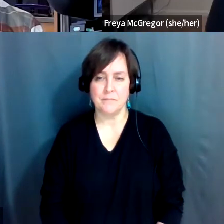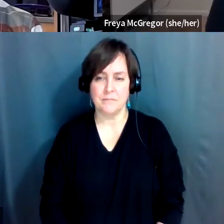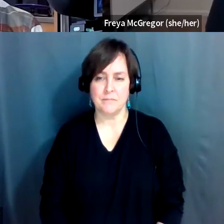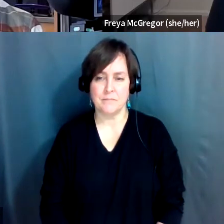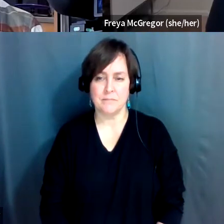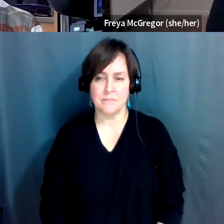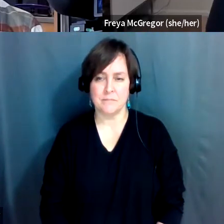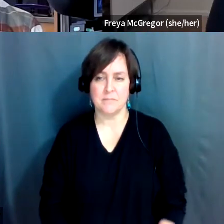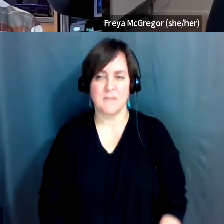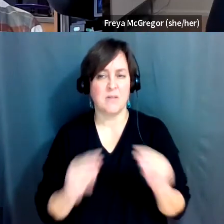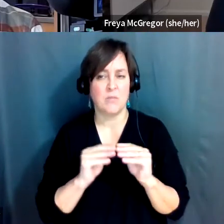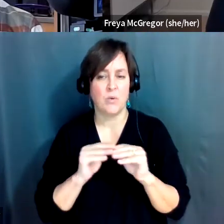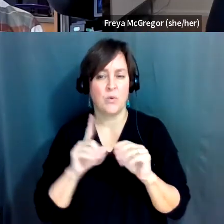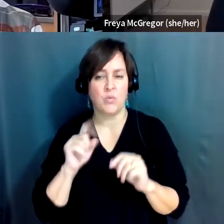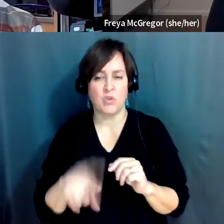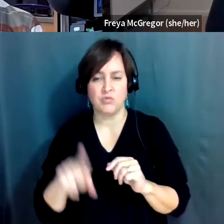Um,